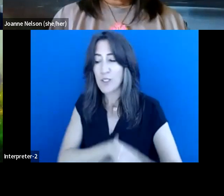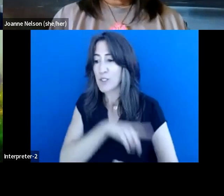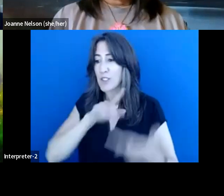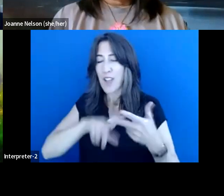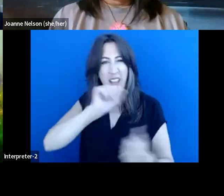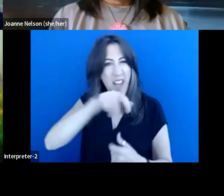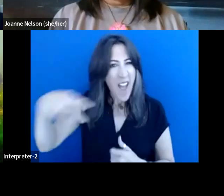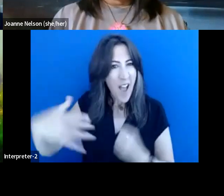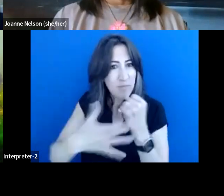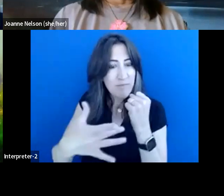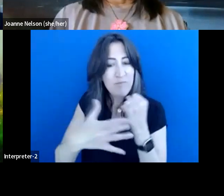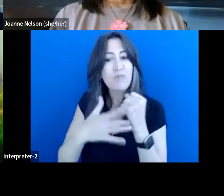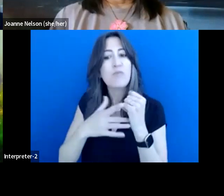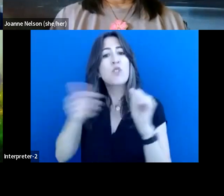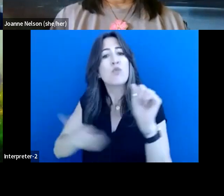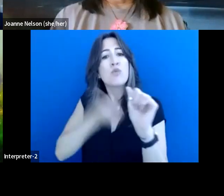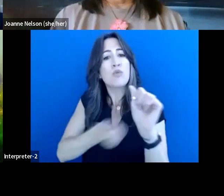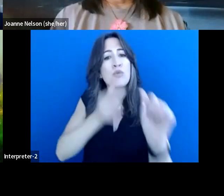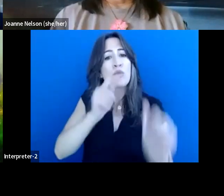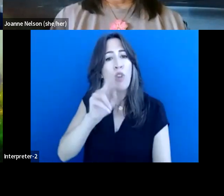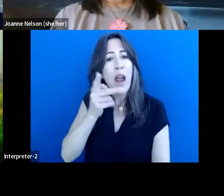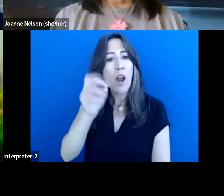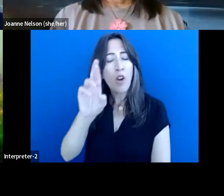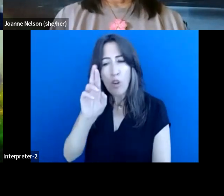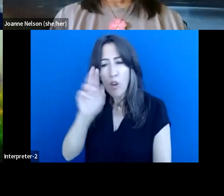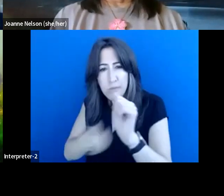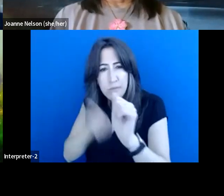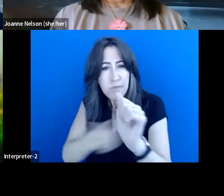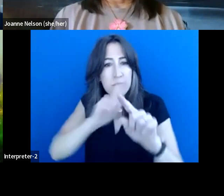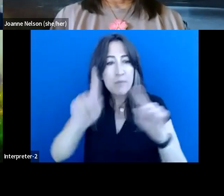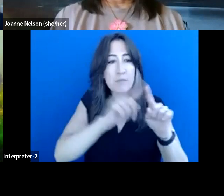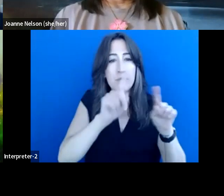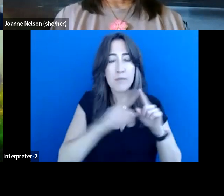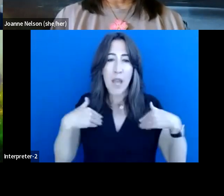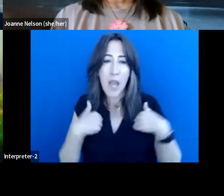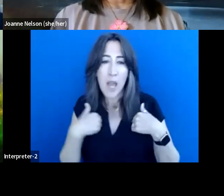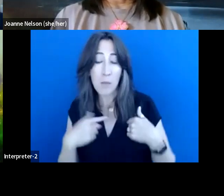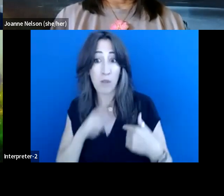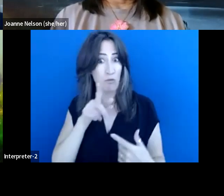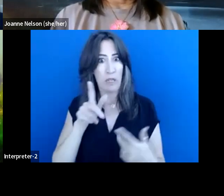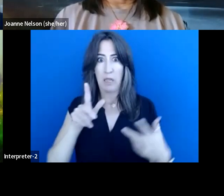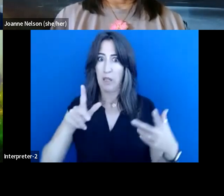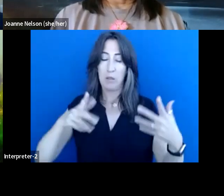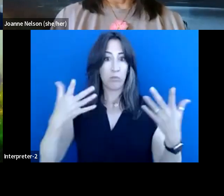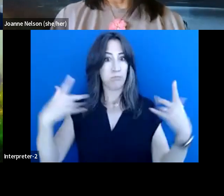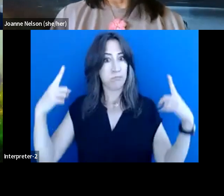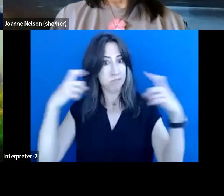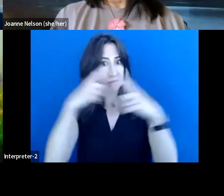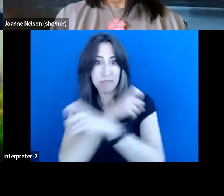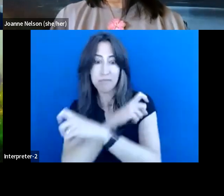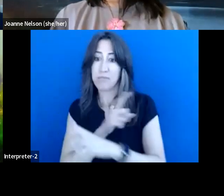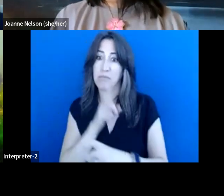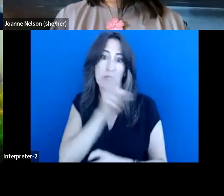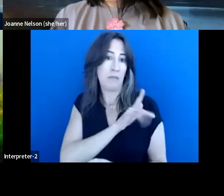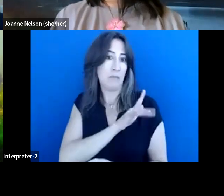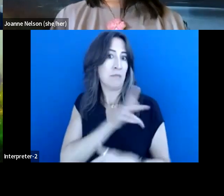is a tracker, tracks all the species that they're looking at. So it's quite an elaborate process. And we're very, very,